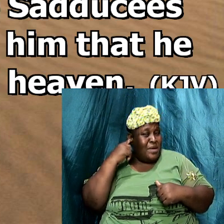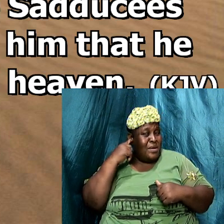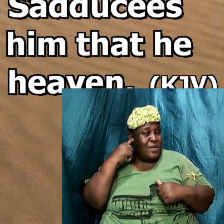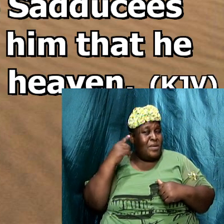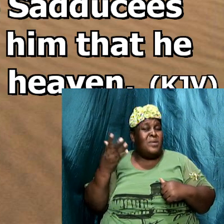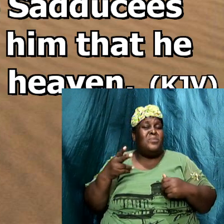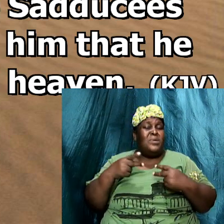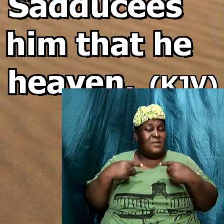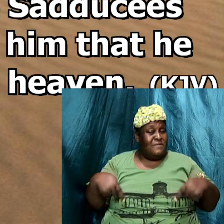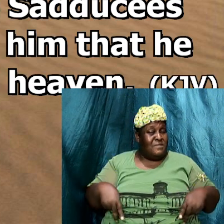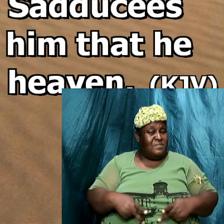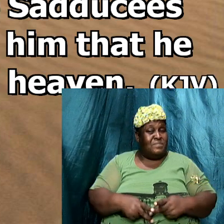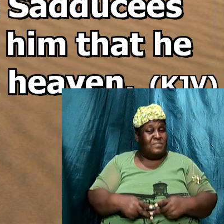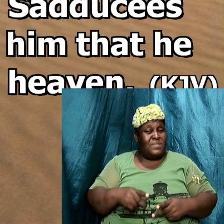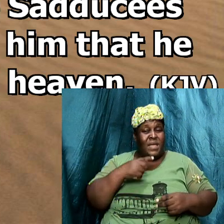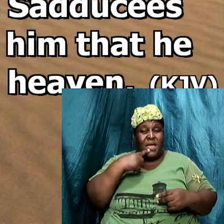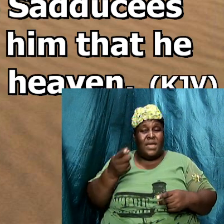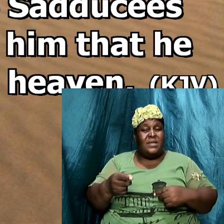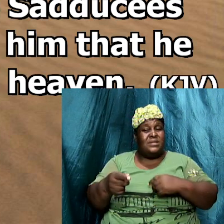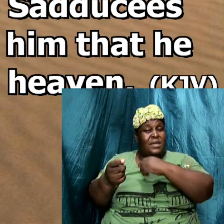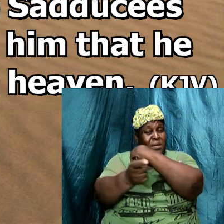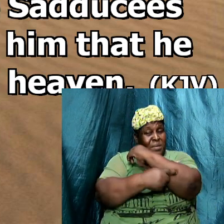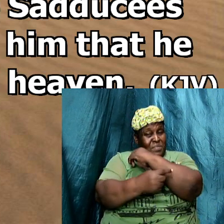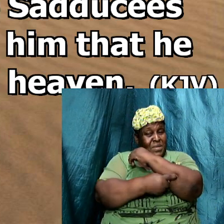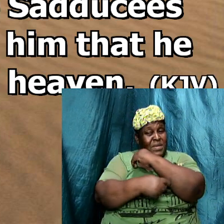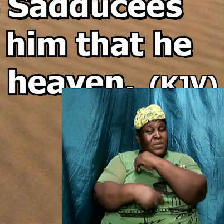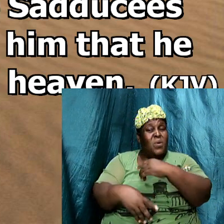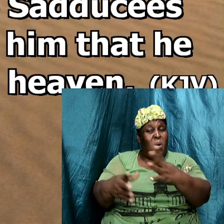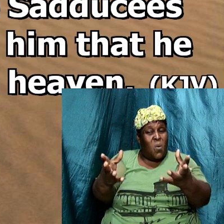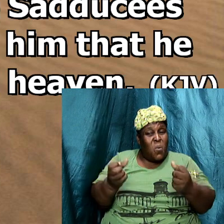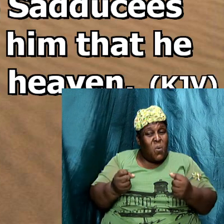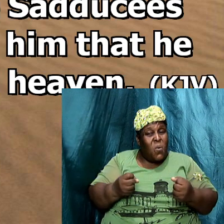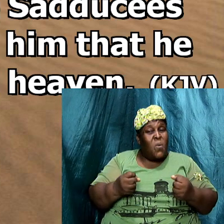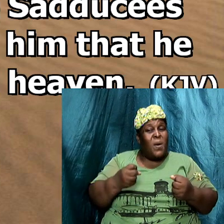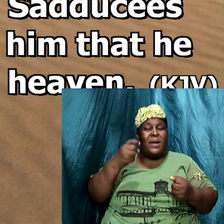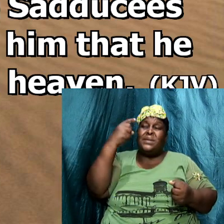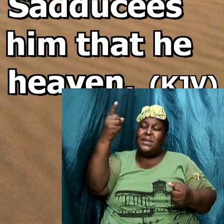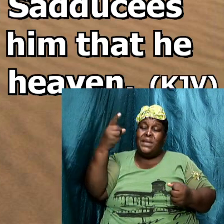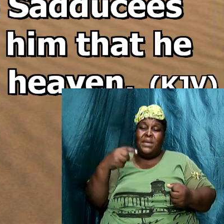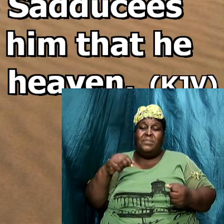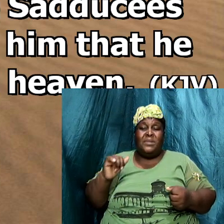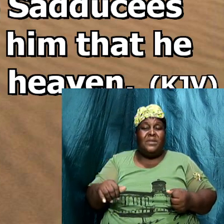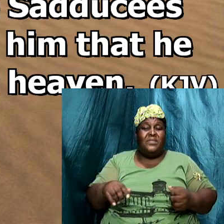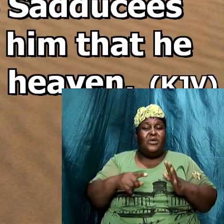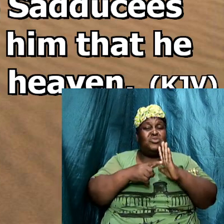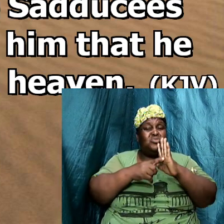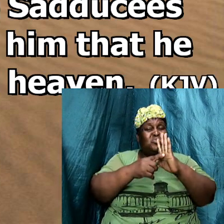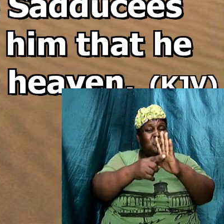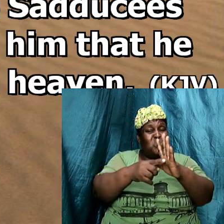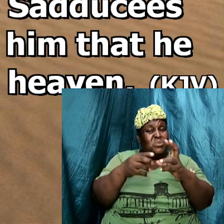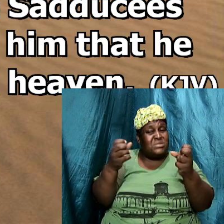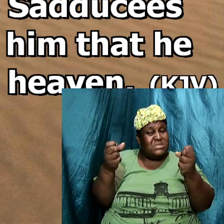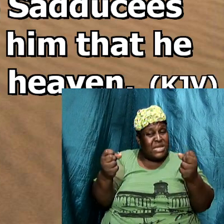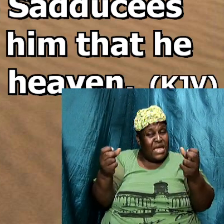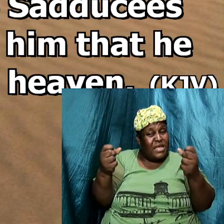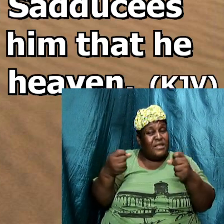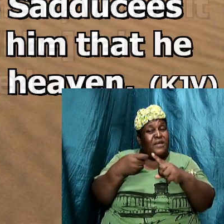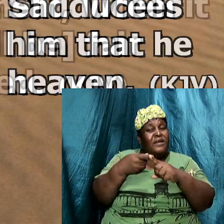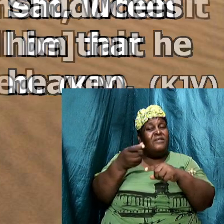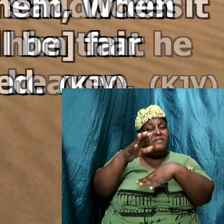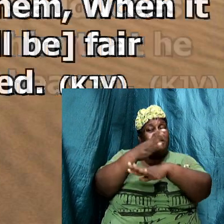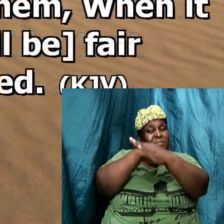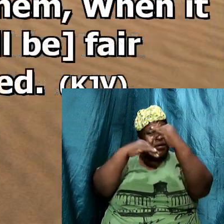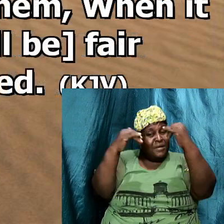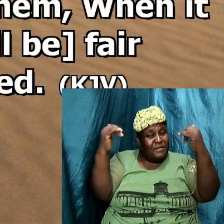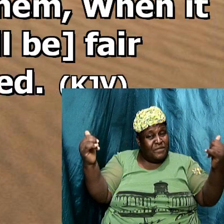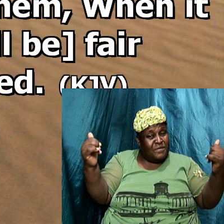ask and tempting desire him that he would show them a sign from heaven